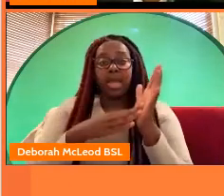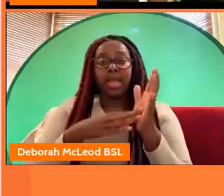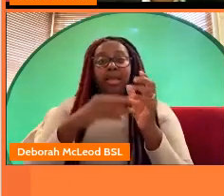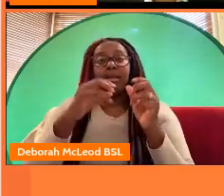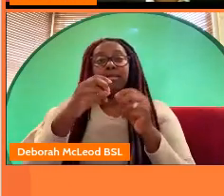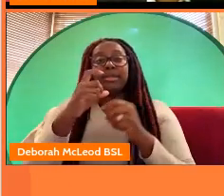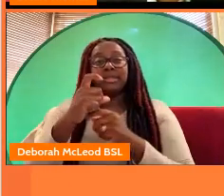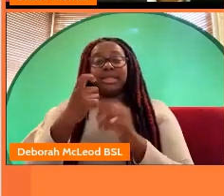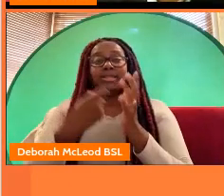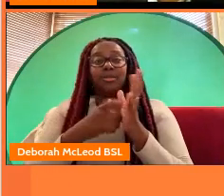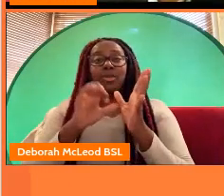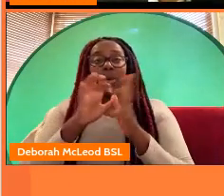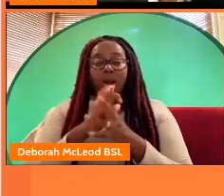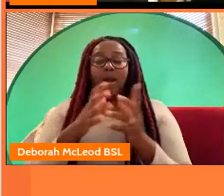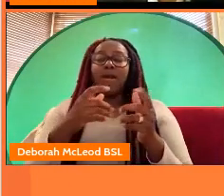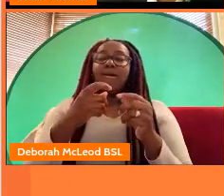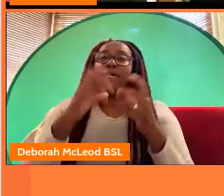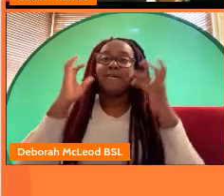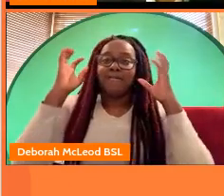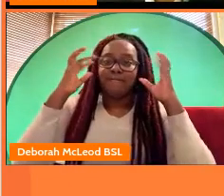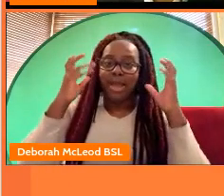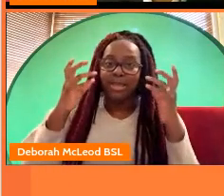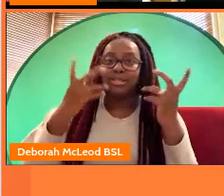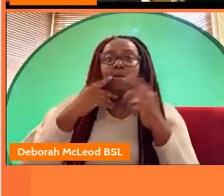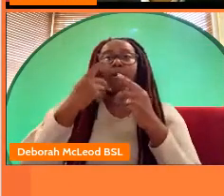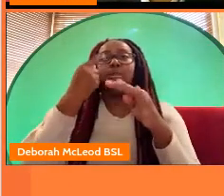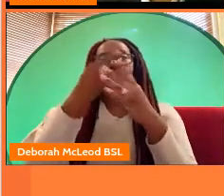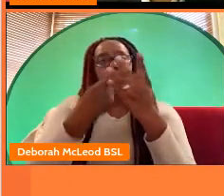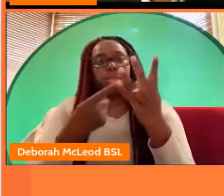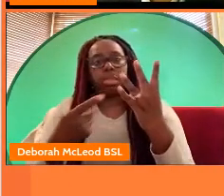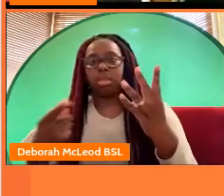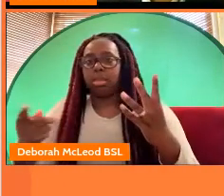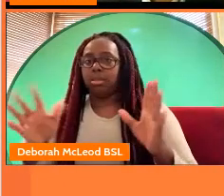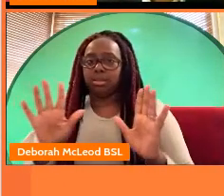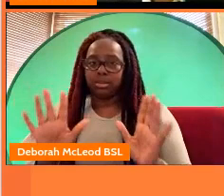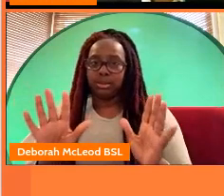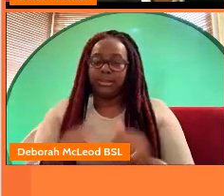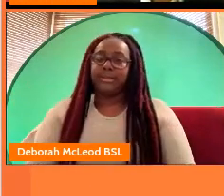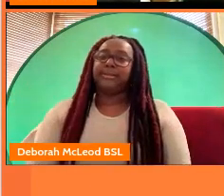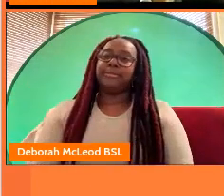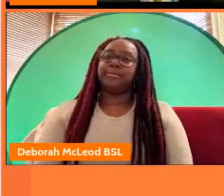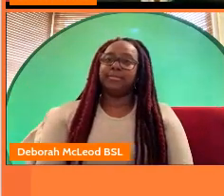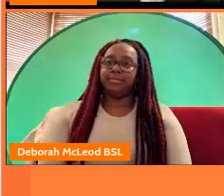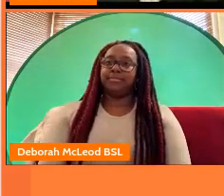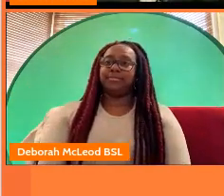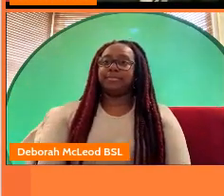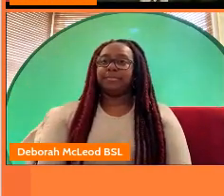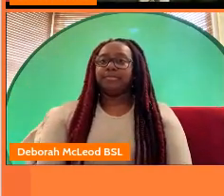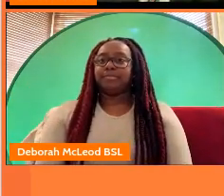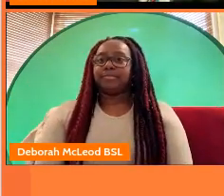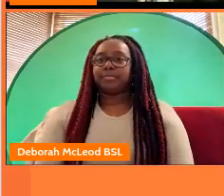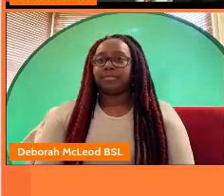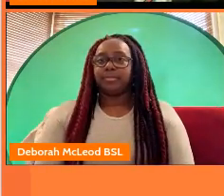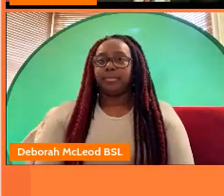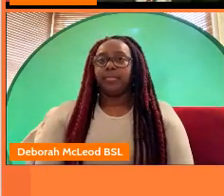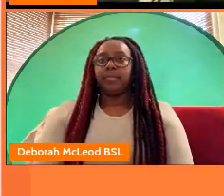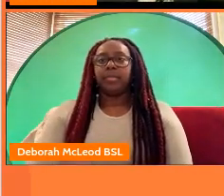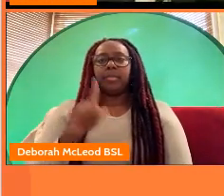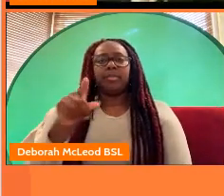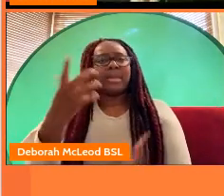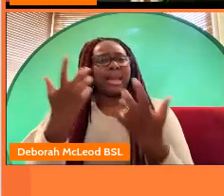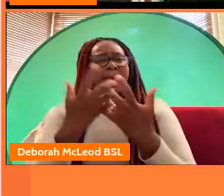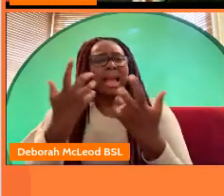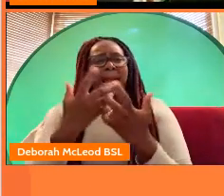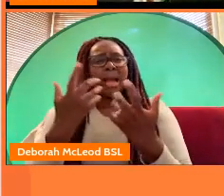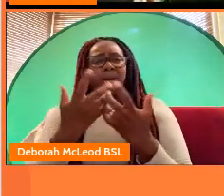radio stoke radio hereford and worcester and radio shropshire right so how we serve our audiences in